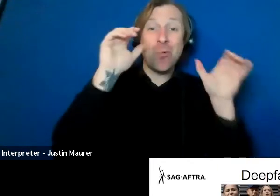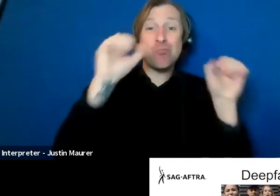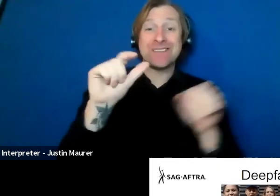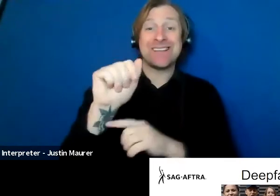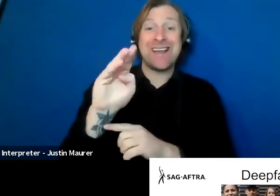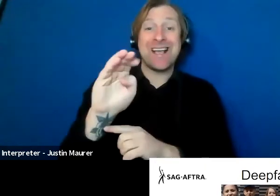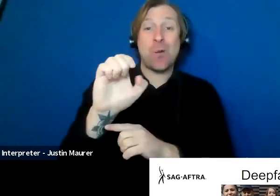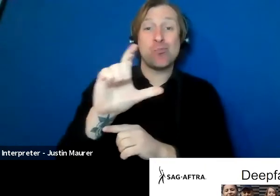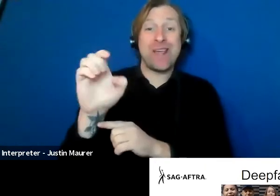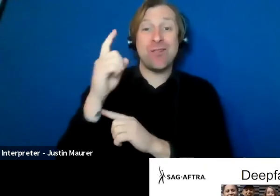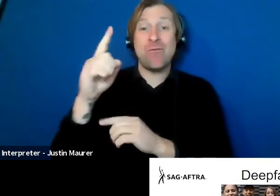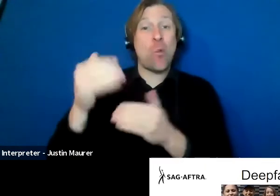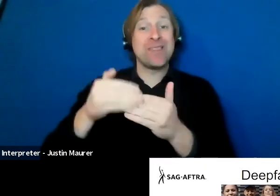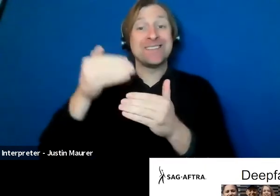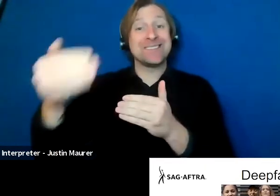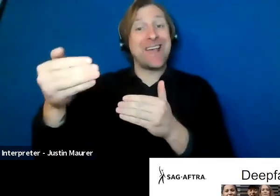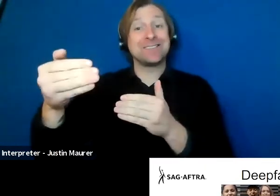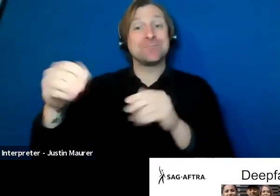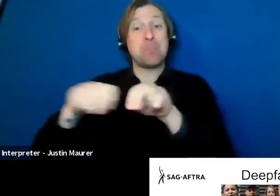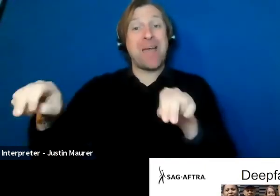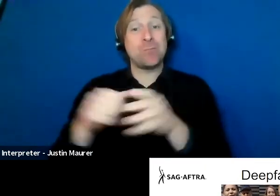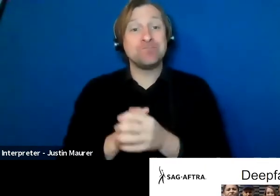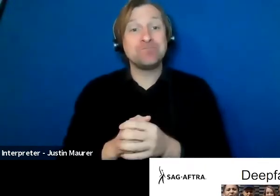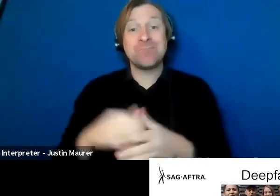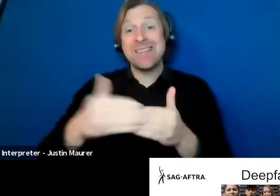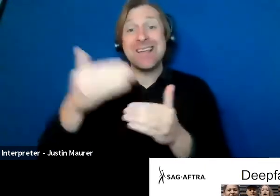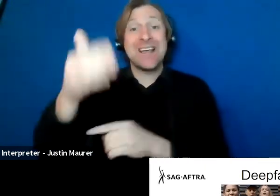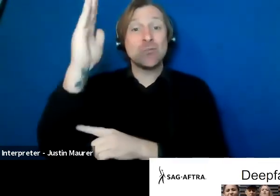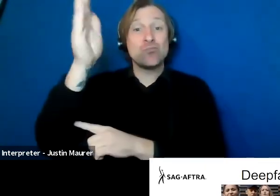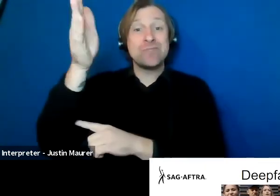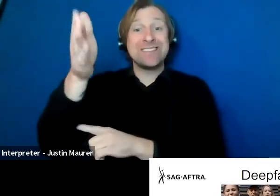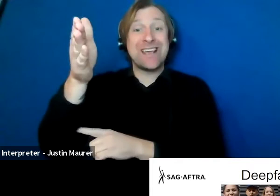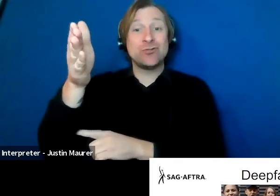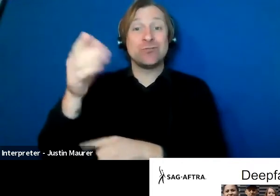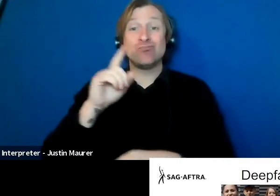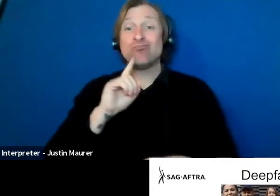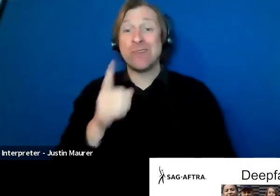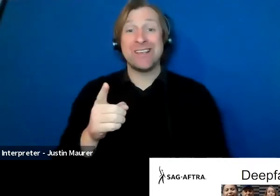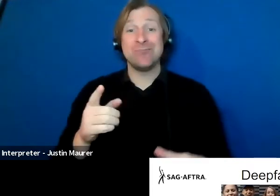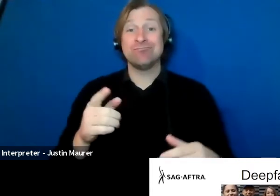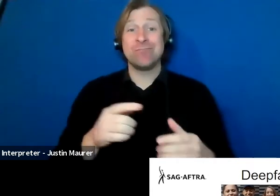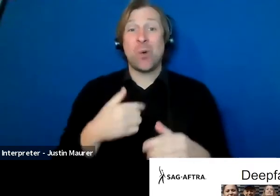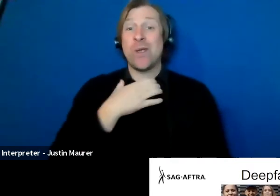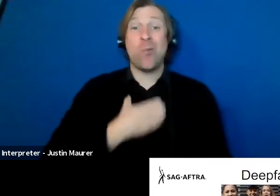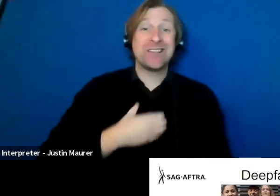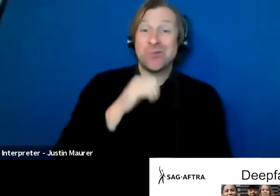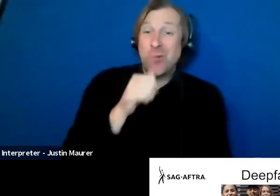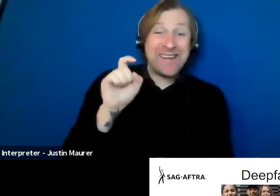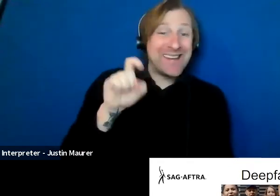for this next segment. And this next presentation is one that we really wish we didn't have to give.